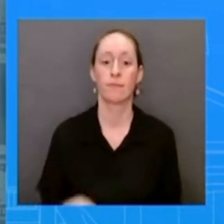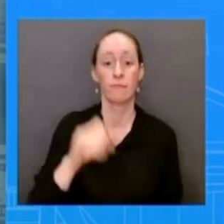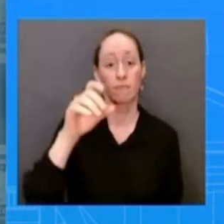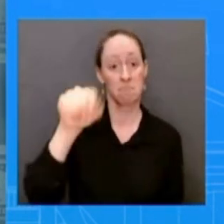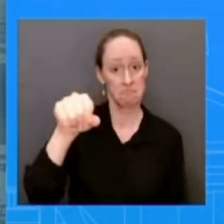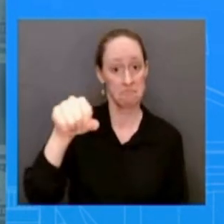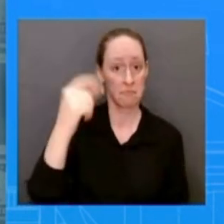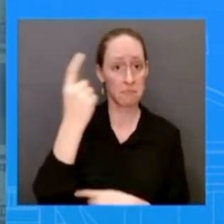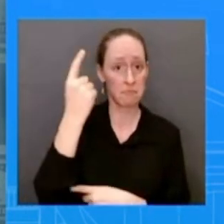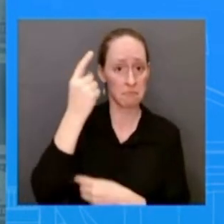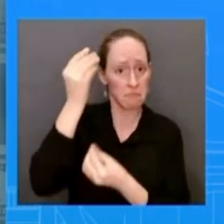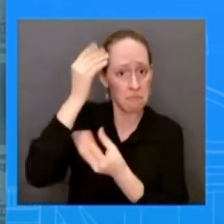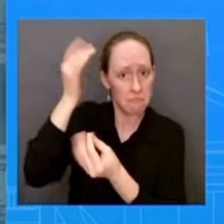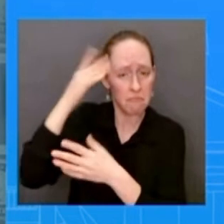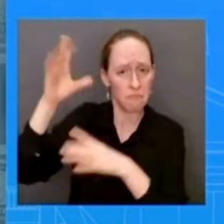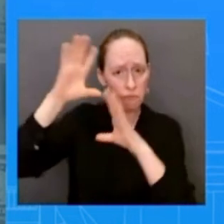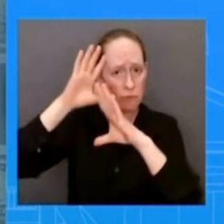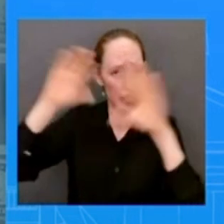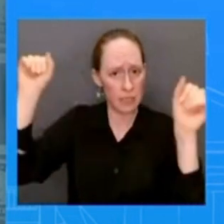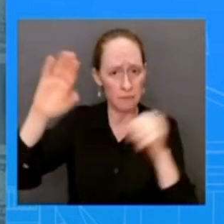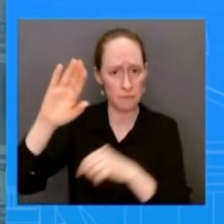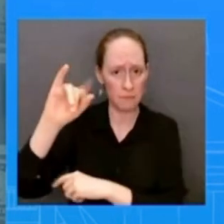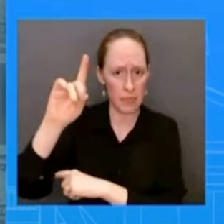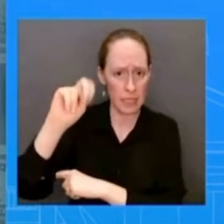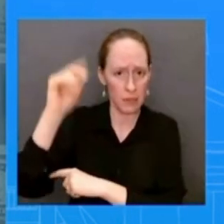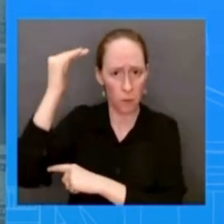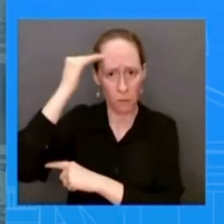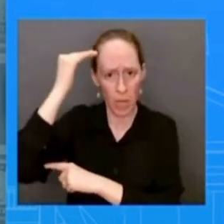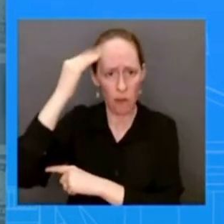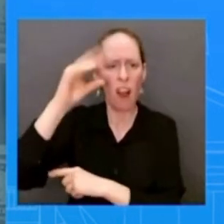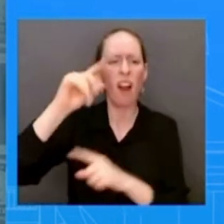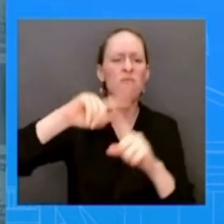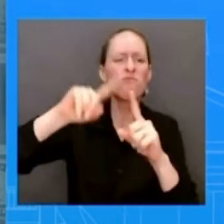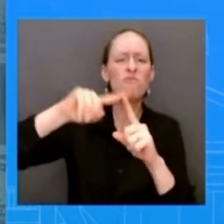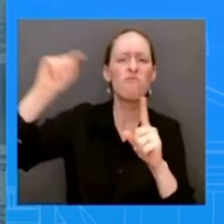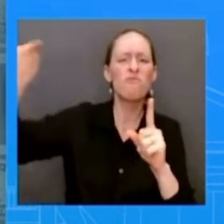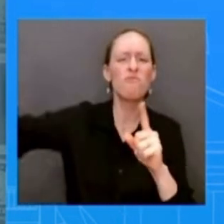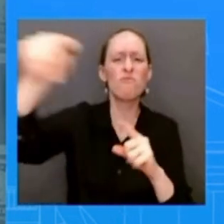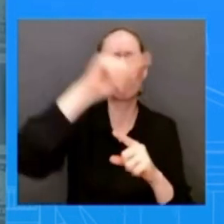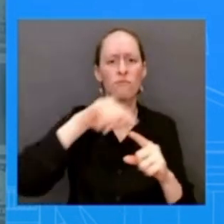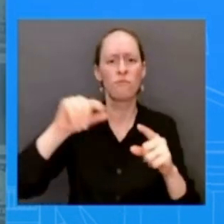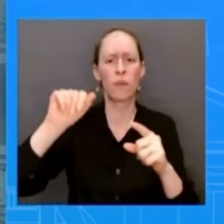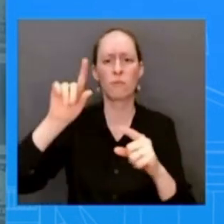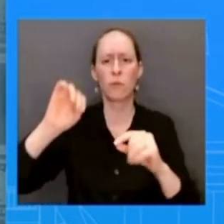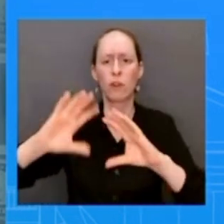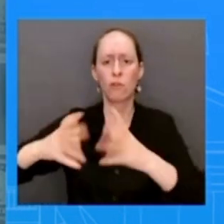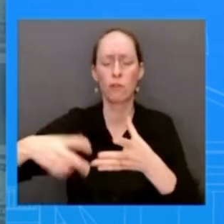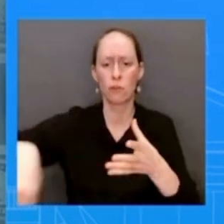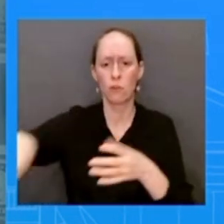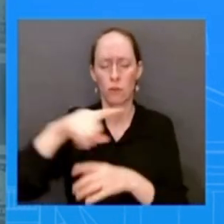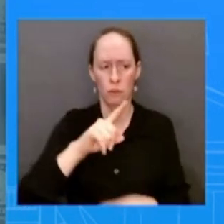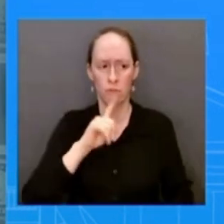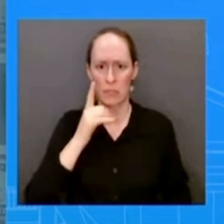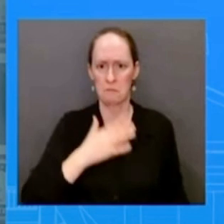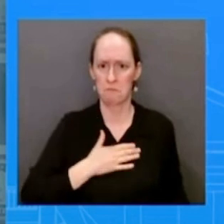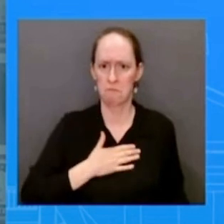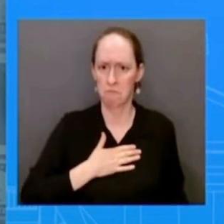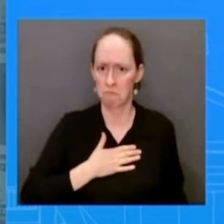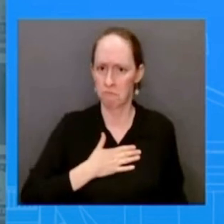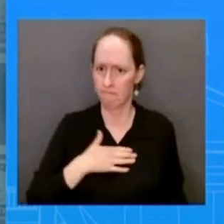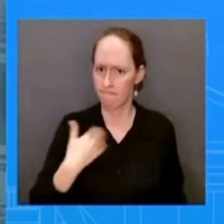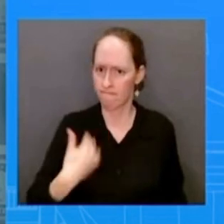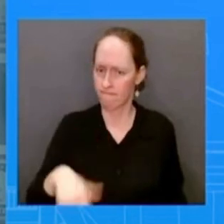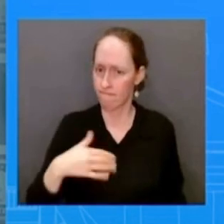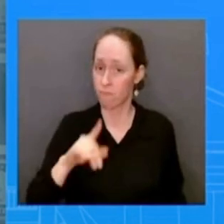we extend our deepest condolences to their families and friends for the sake of privacy and out of respect to the